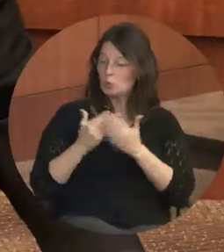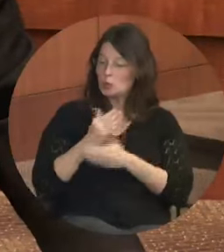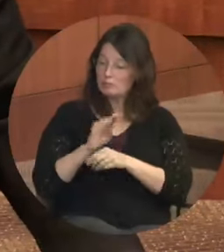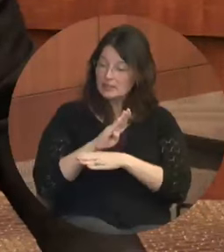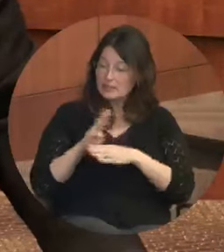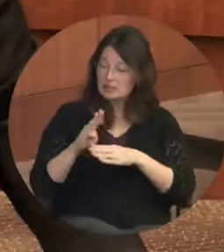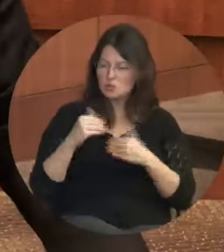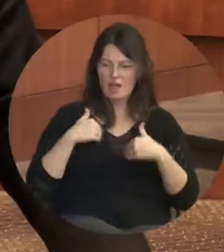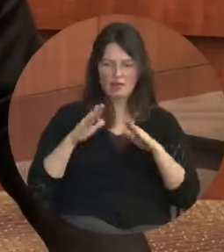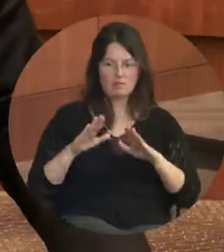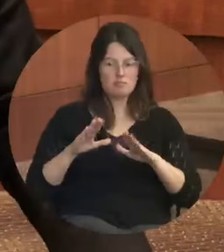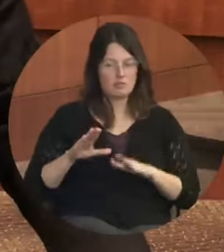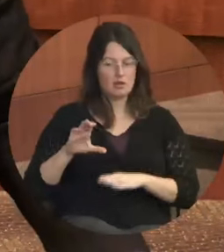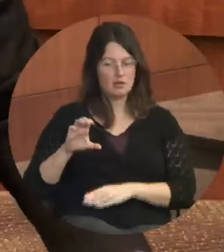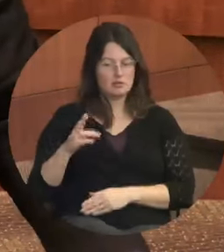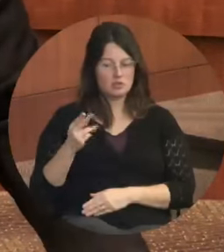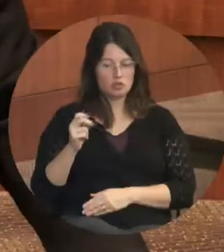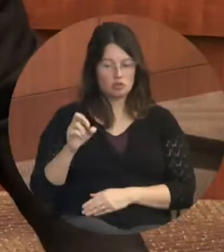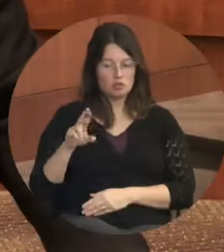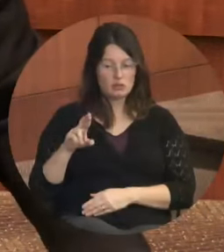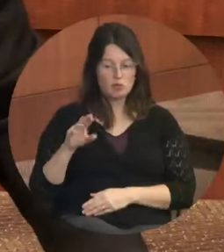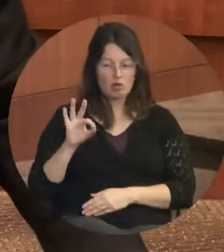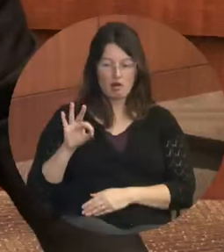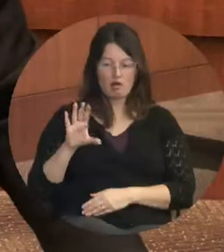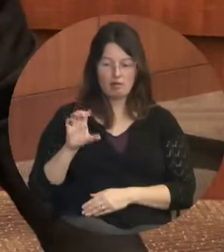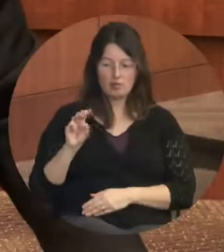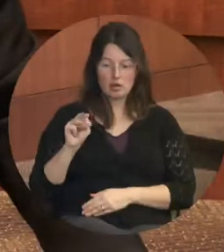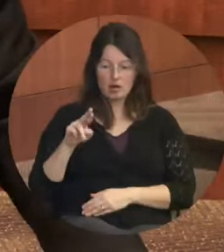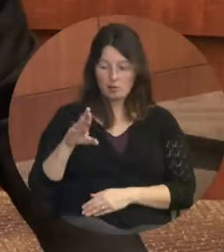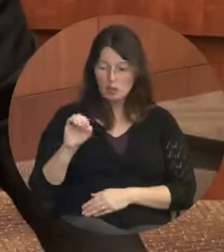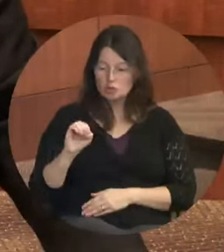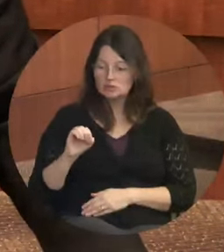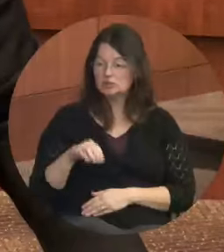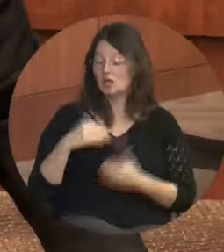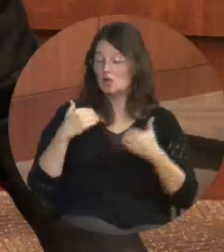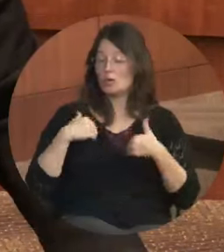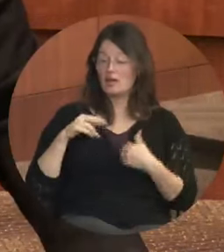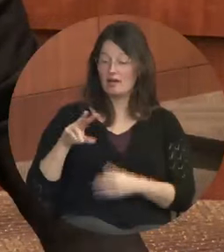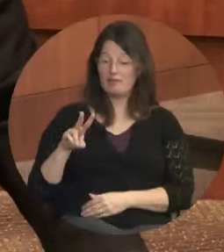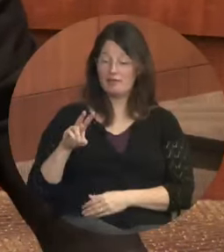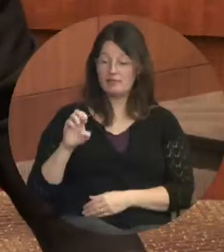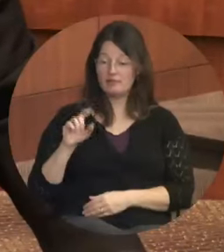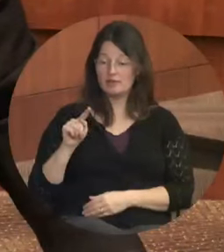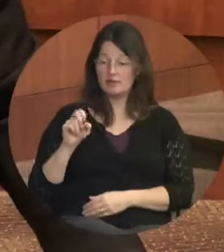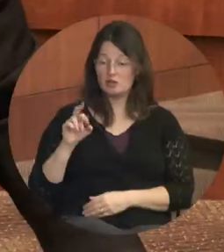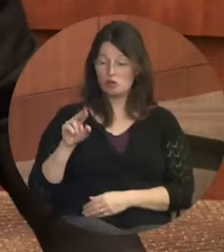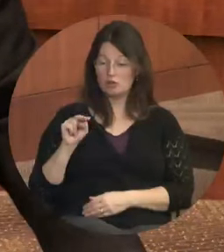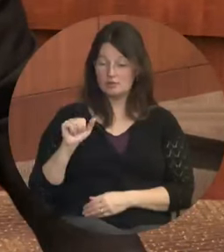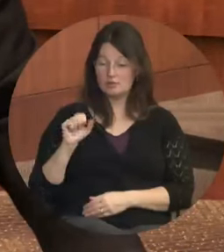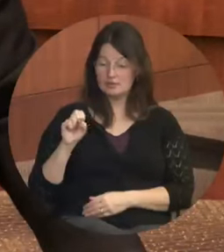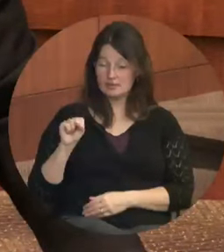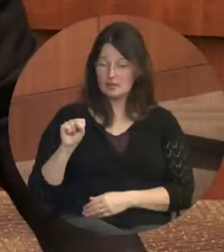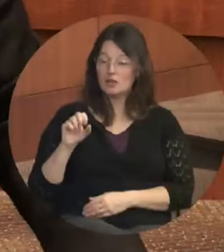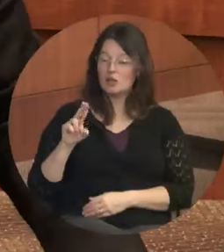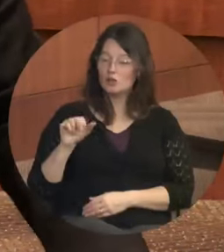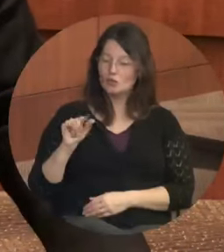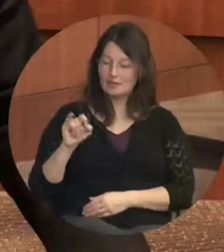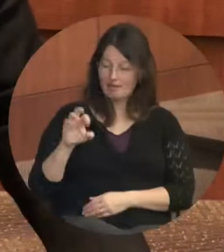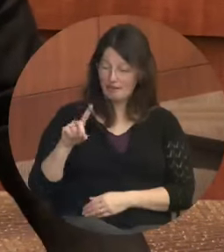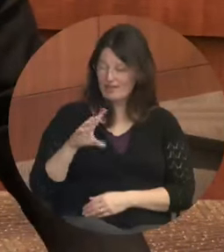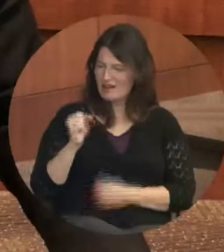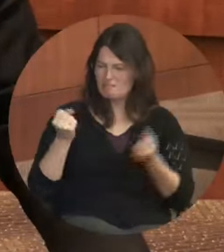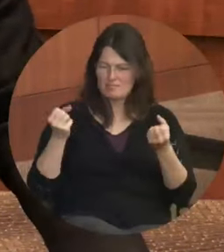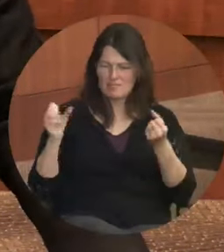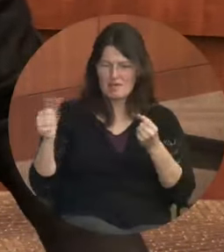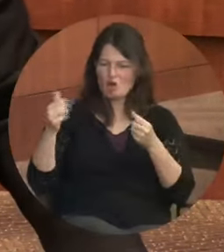We have Veterans United and many other private employers who are growing or hiring. We also have many